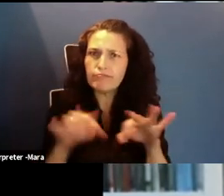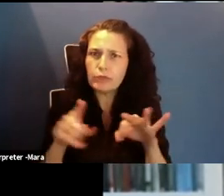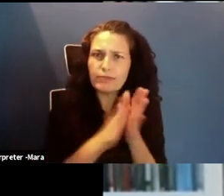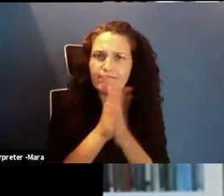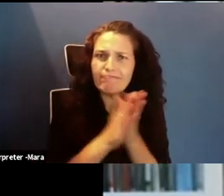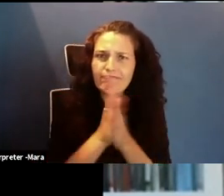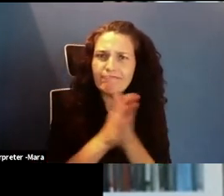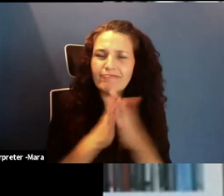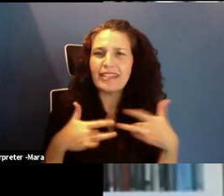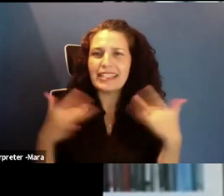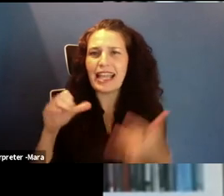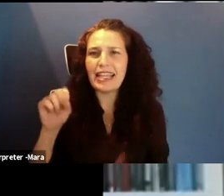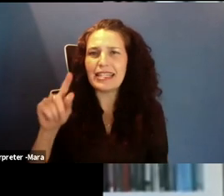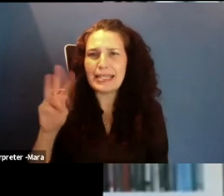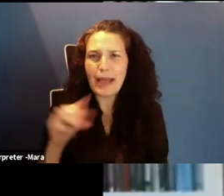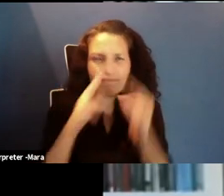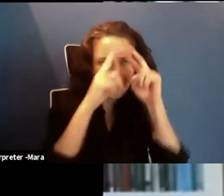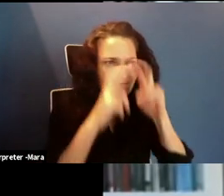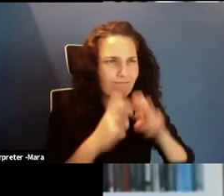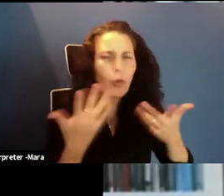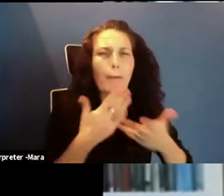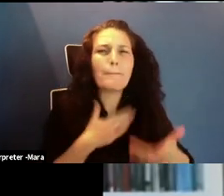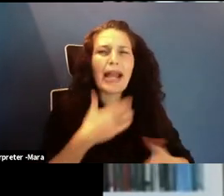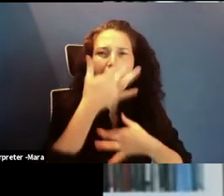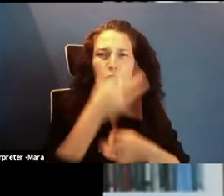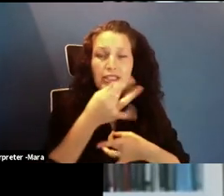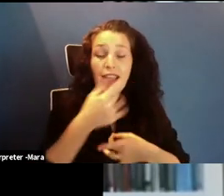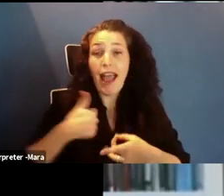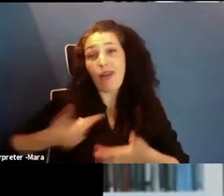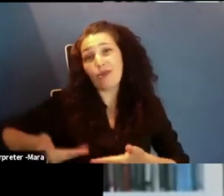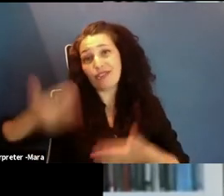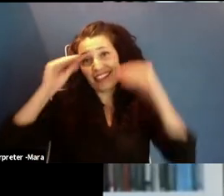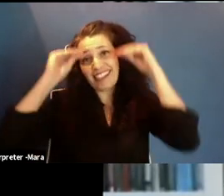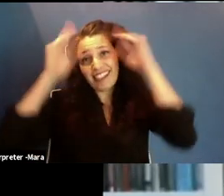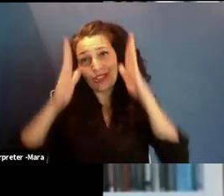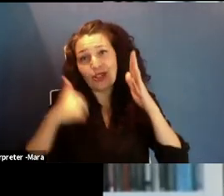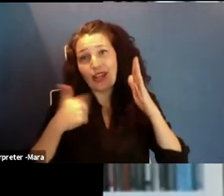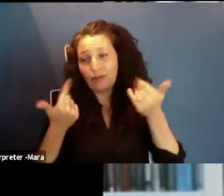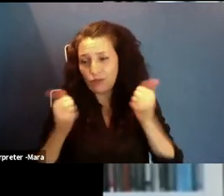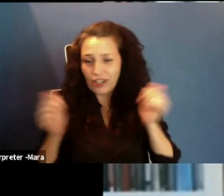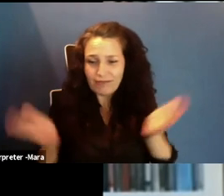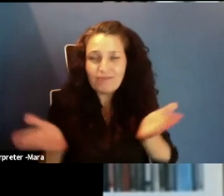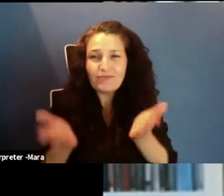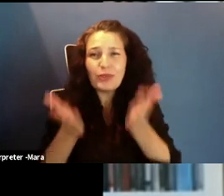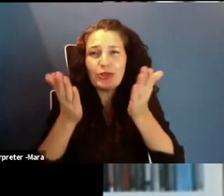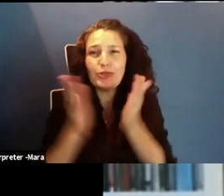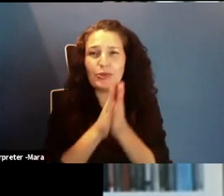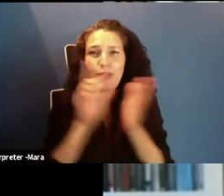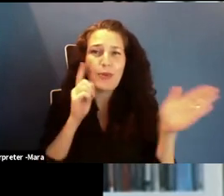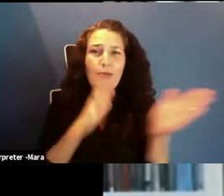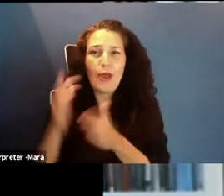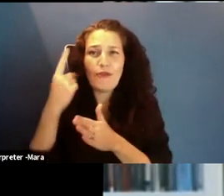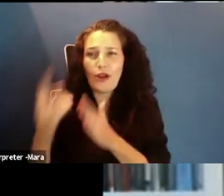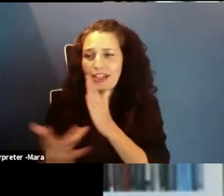As a former teacher, I hope we can help you become inspired to be an innovator and prepared for a career in technology. Having more women in tech